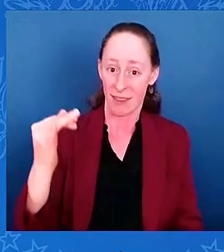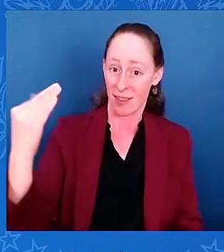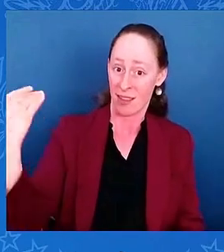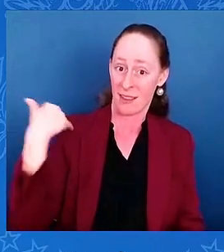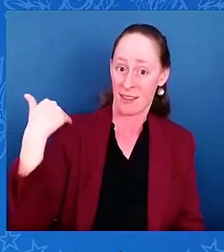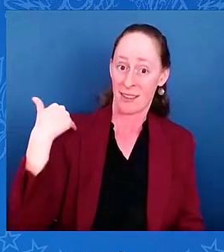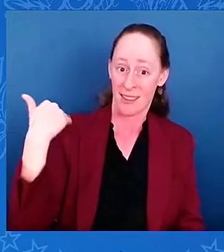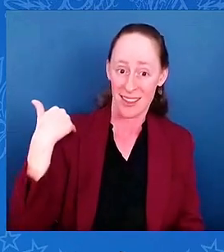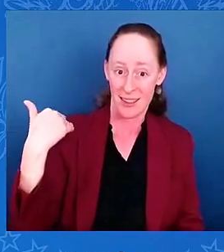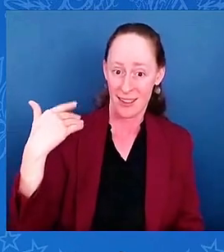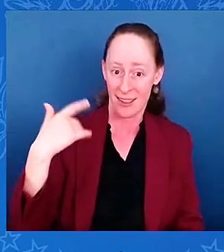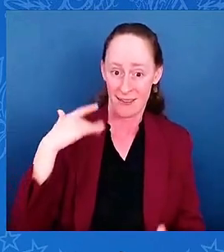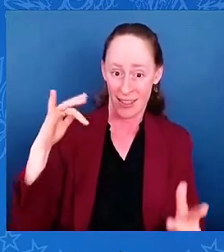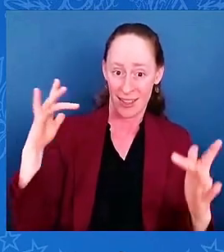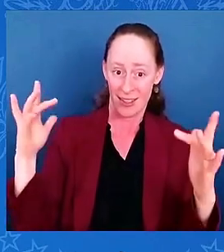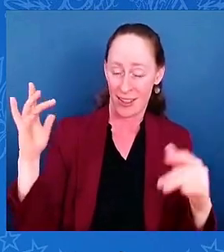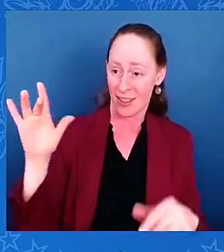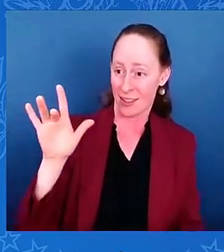Let's see.